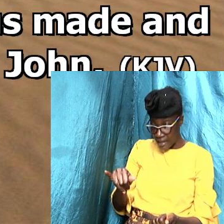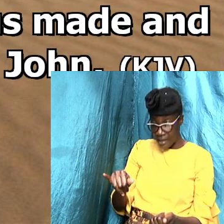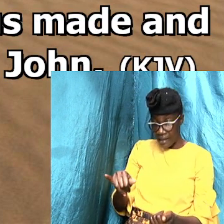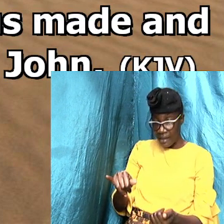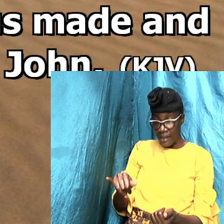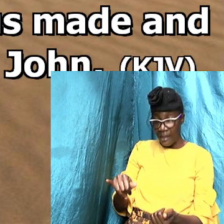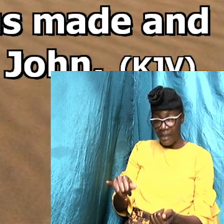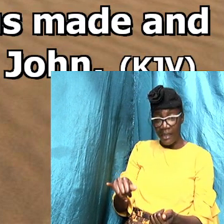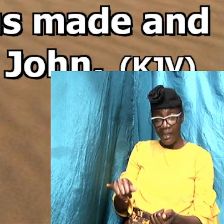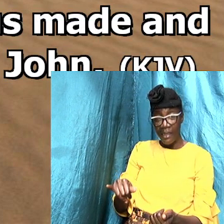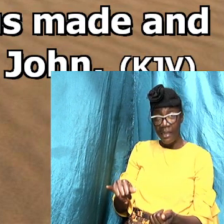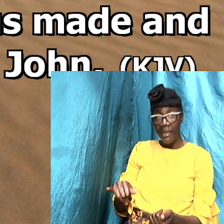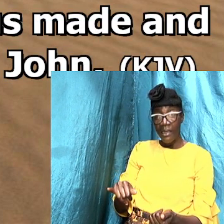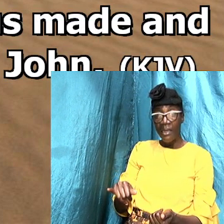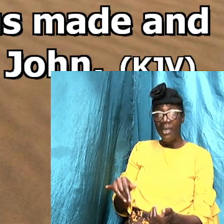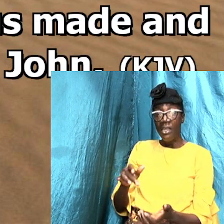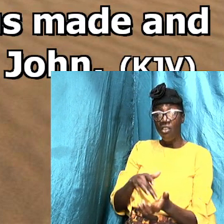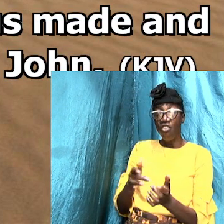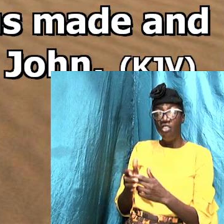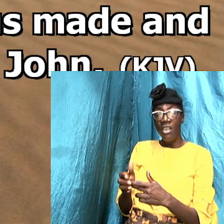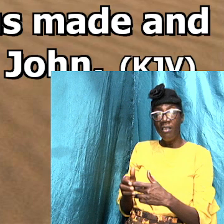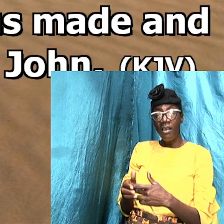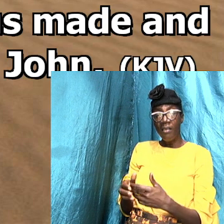individuals. Now, Jesus learned.